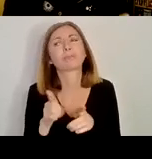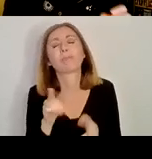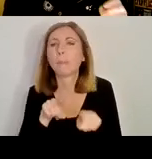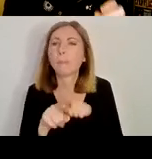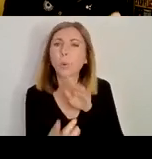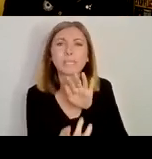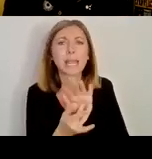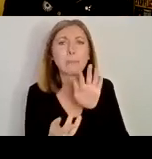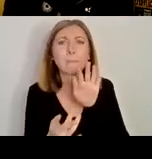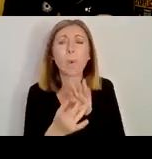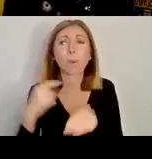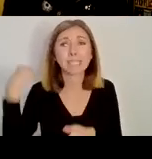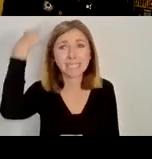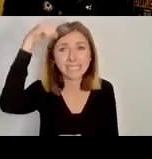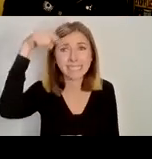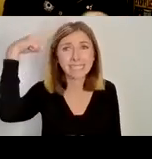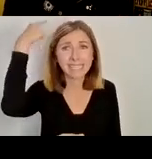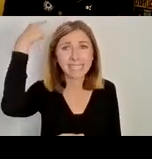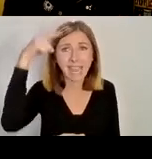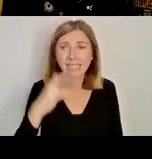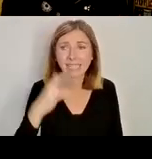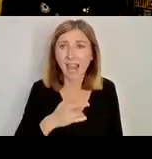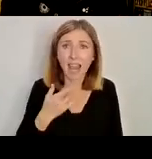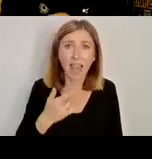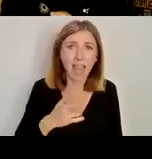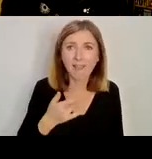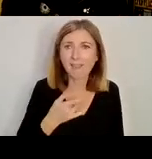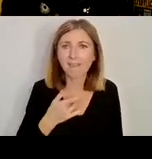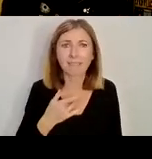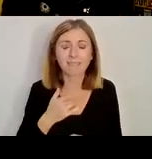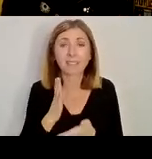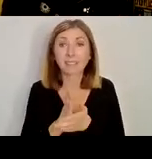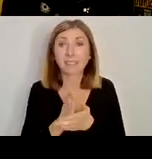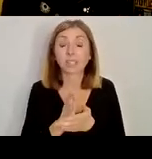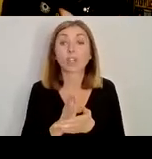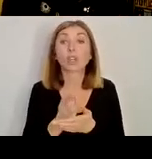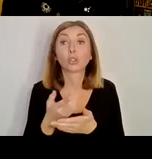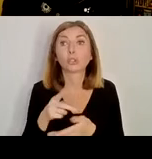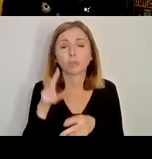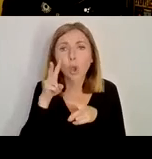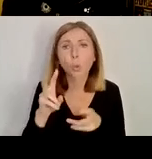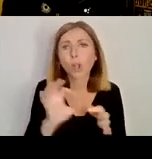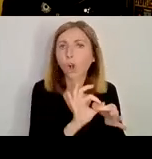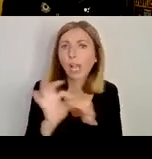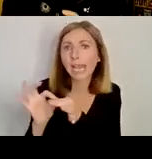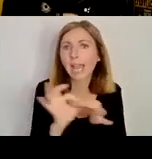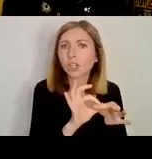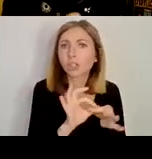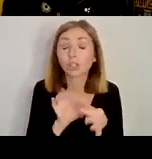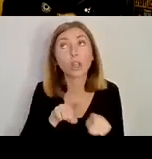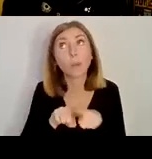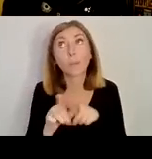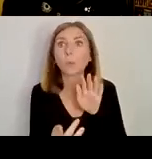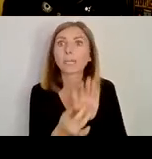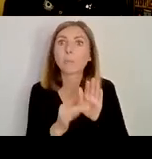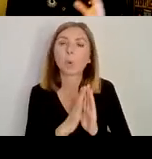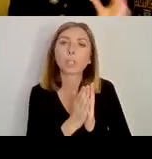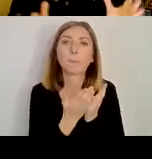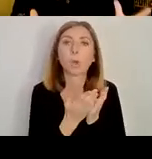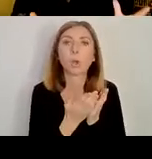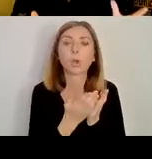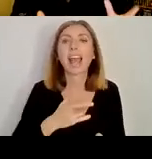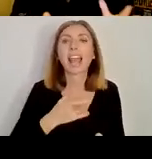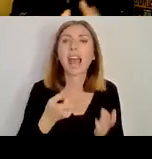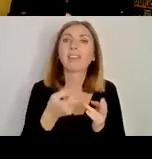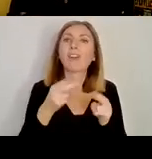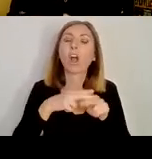saints' lives for looking at those connections between Ulster and Scotland is the life of Columba, which is written in the seventh century of the